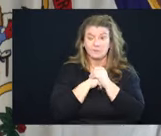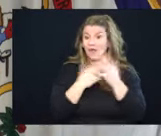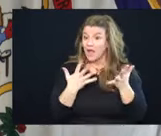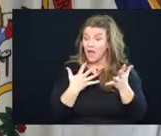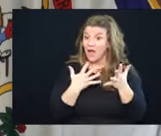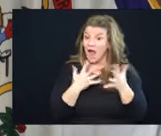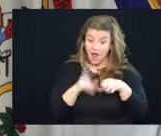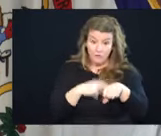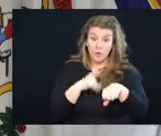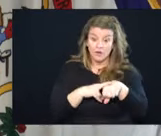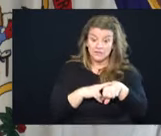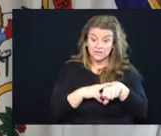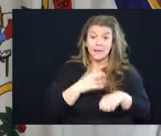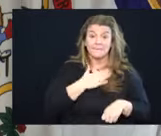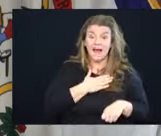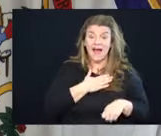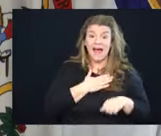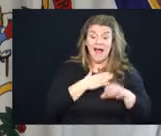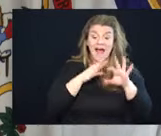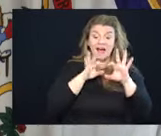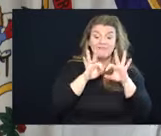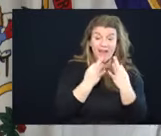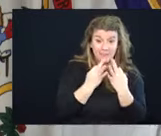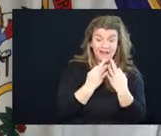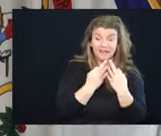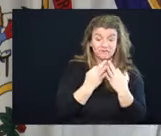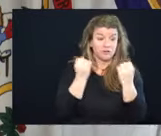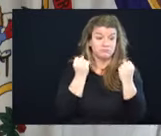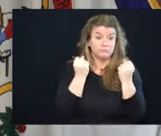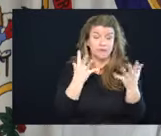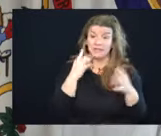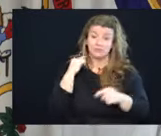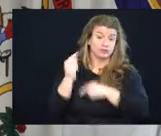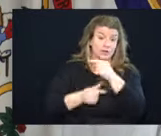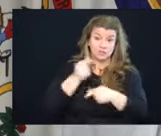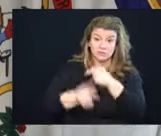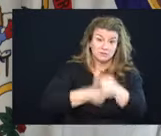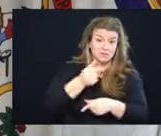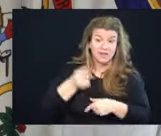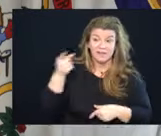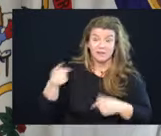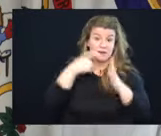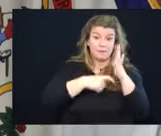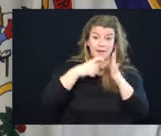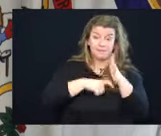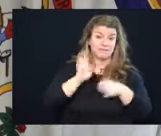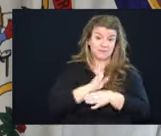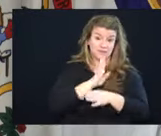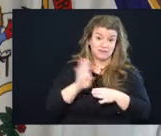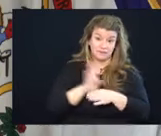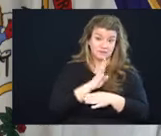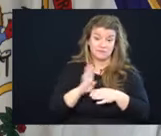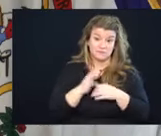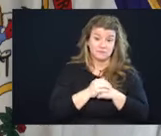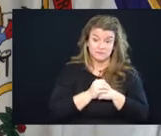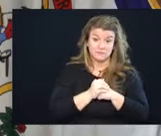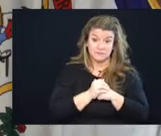family for generations has been in the mining business, and